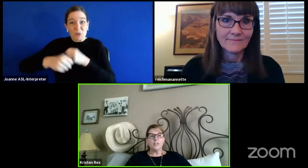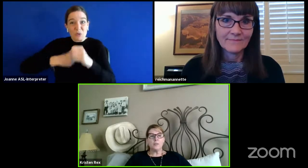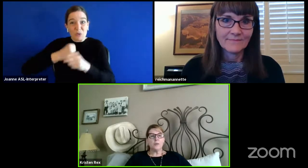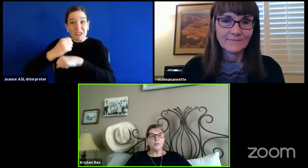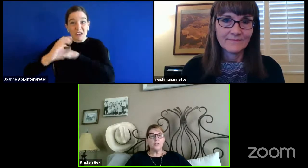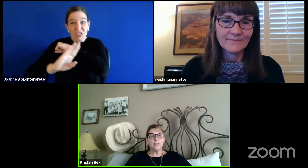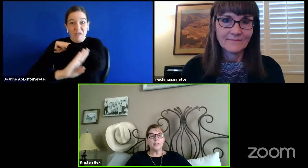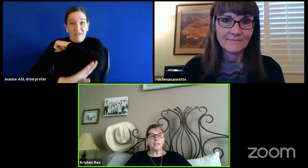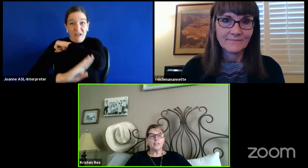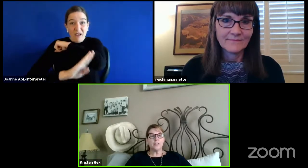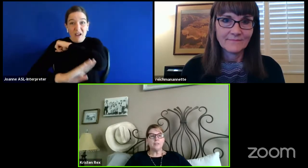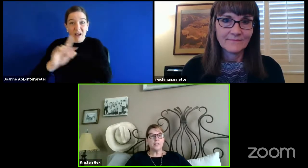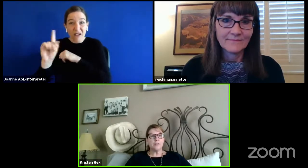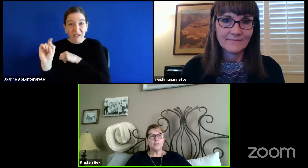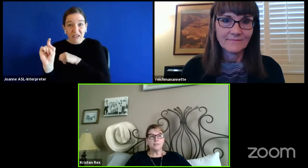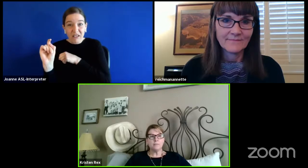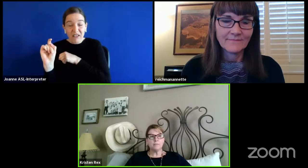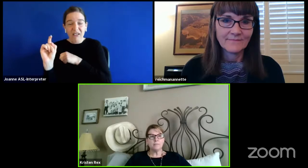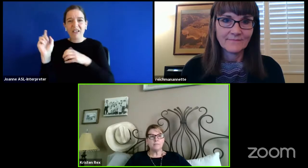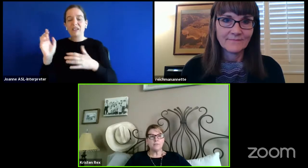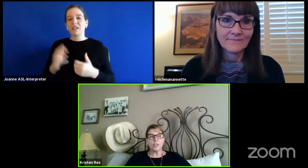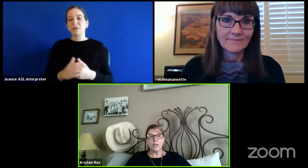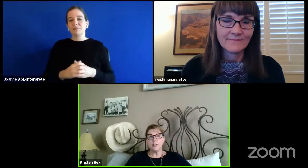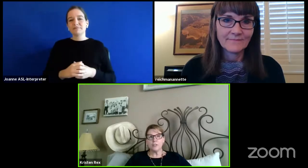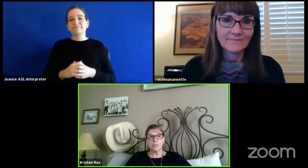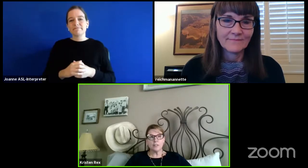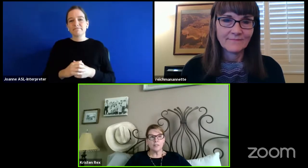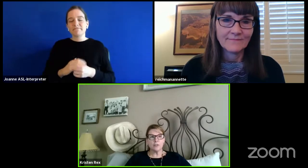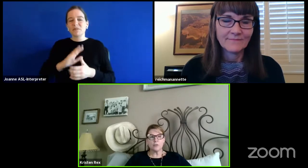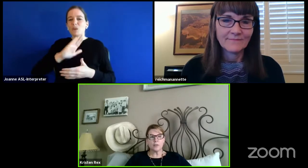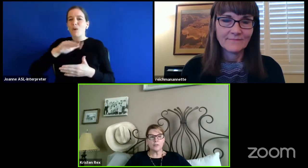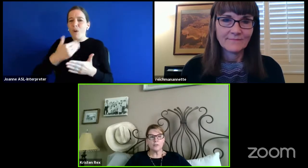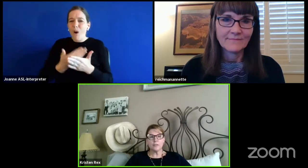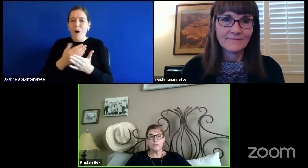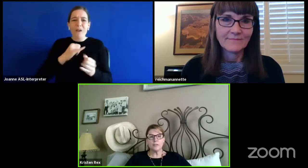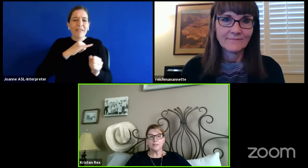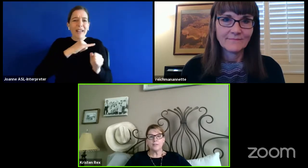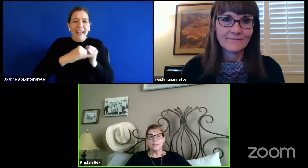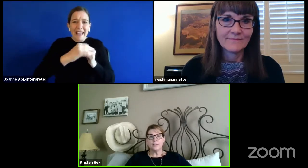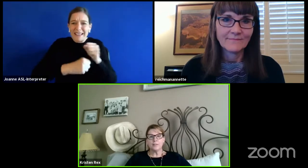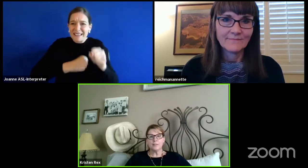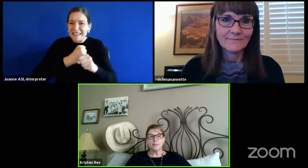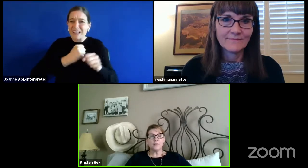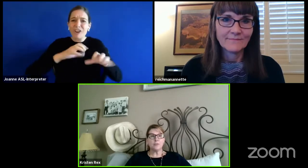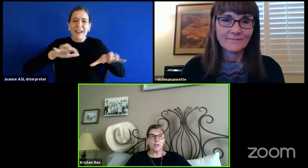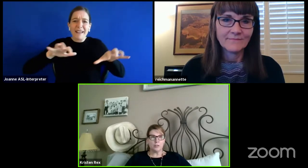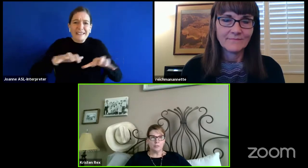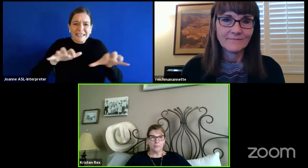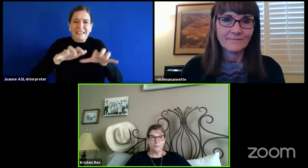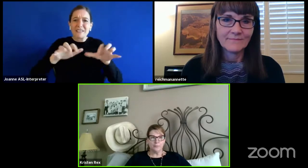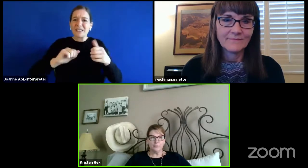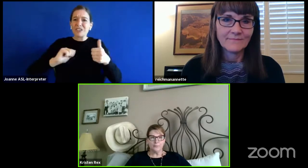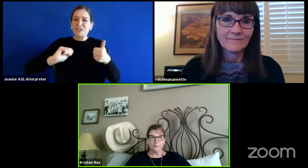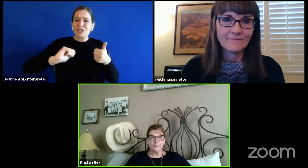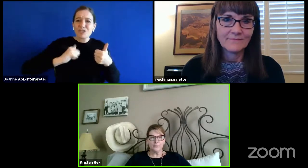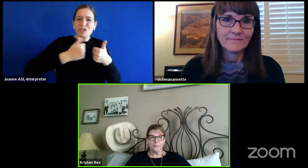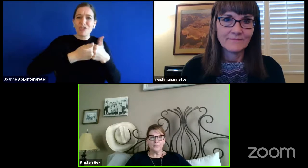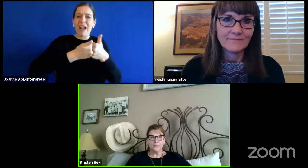All the typical year-end activities, challenges, and stressors, they've changed.